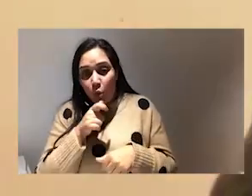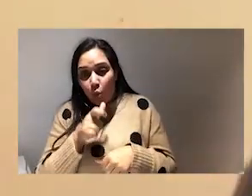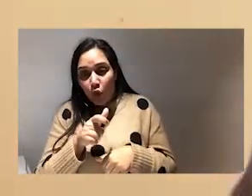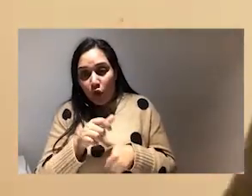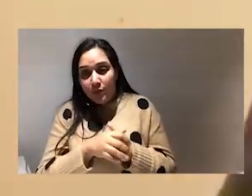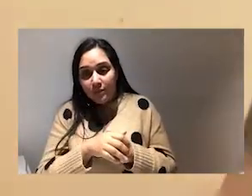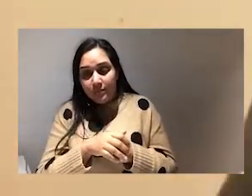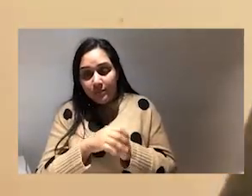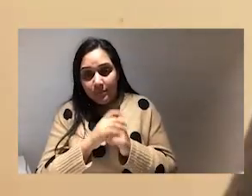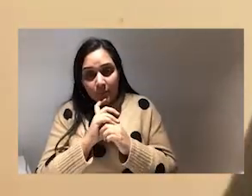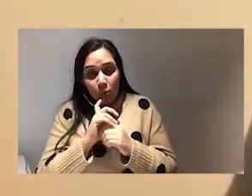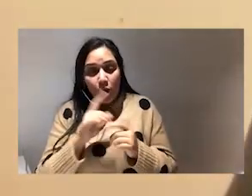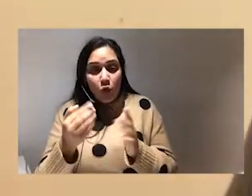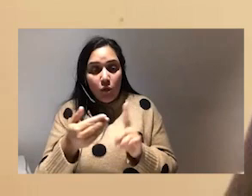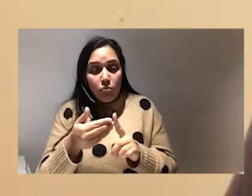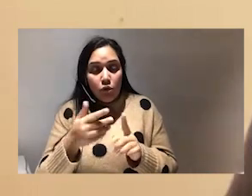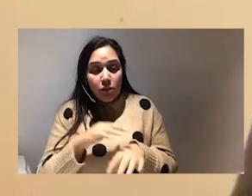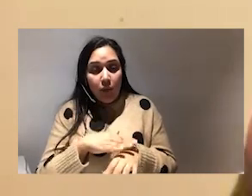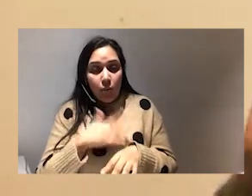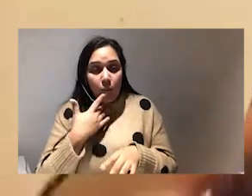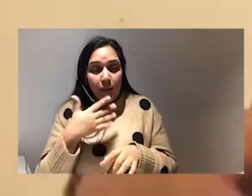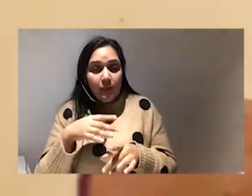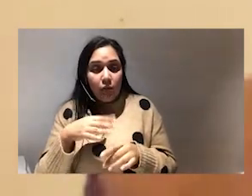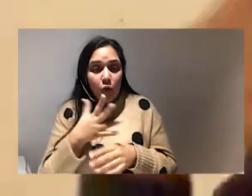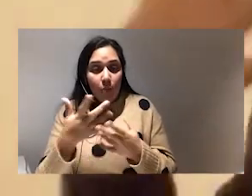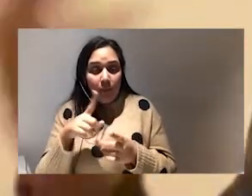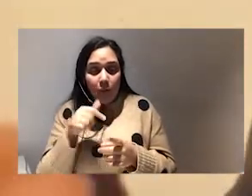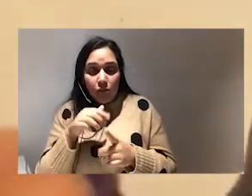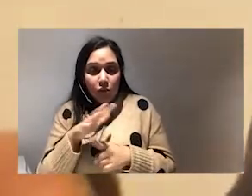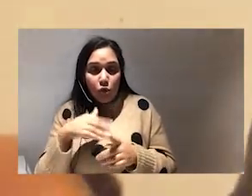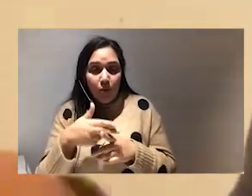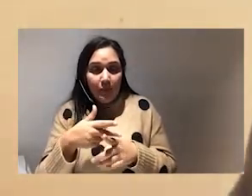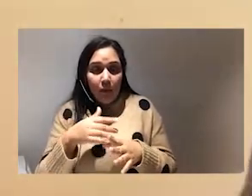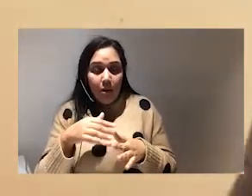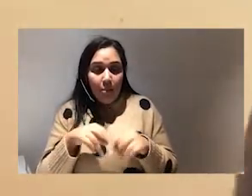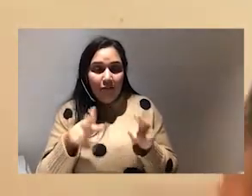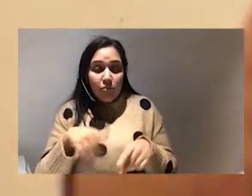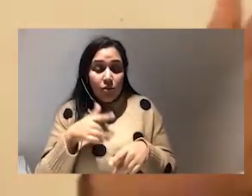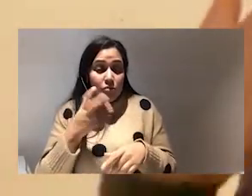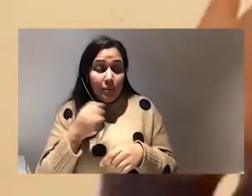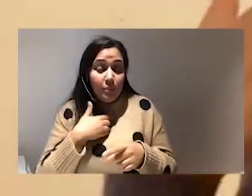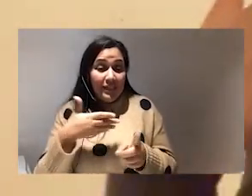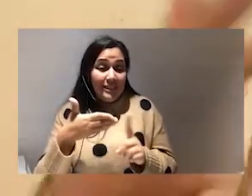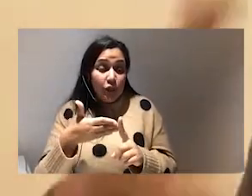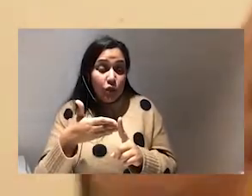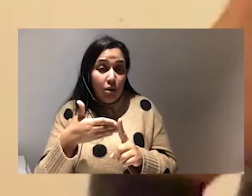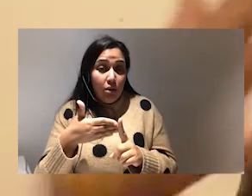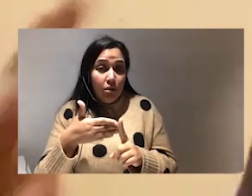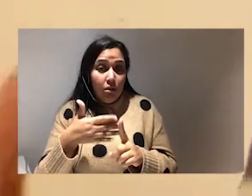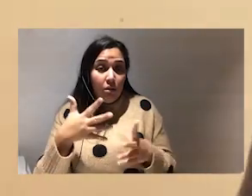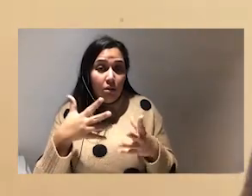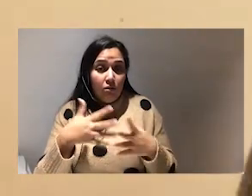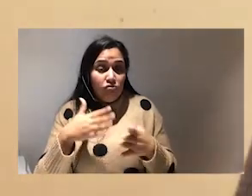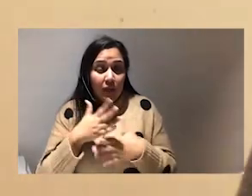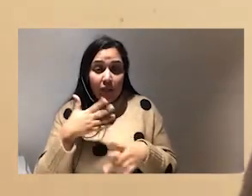are about to approach a time where a lot of people will use social media platforms just remember to be intentional just remember to be really intentional